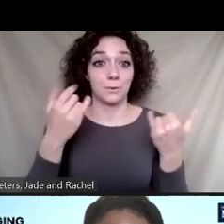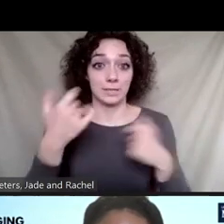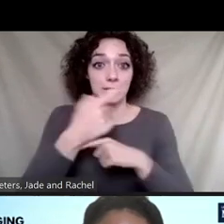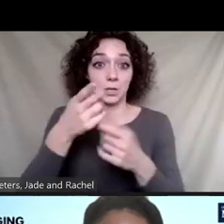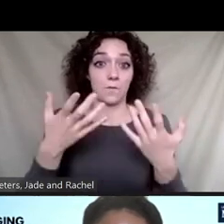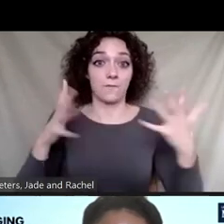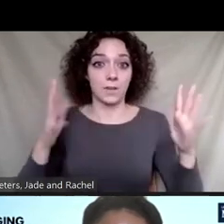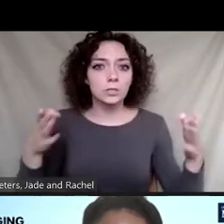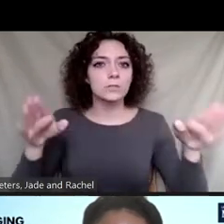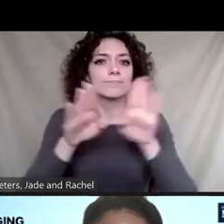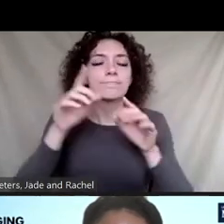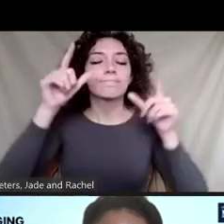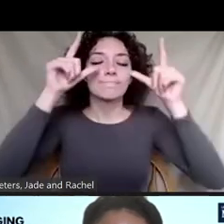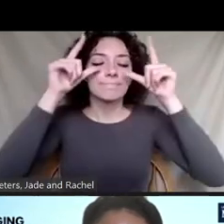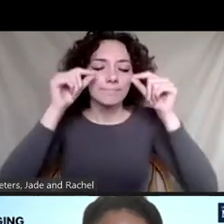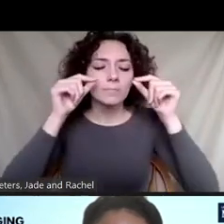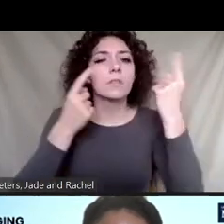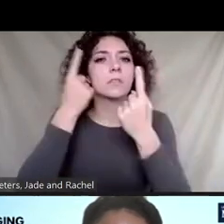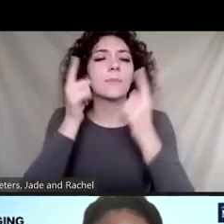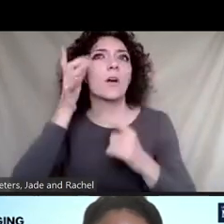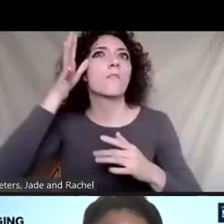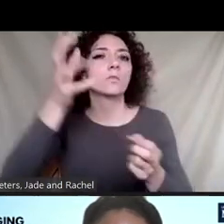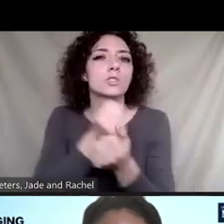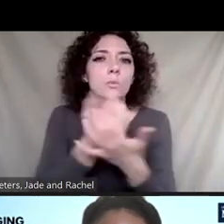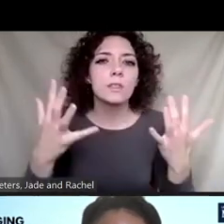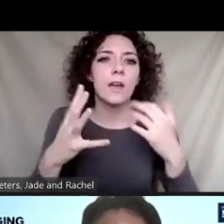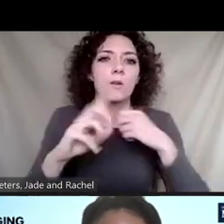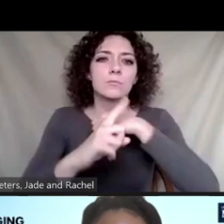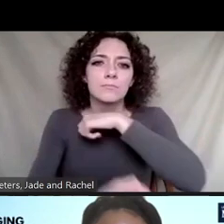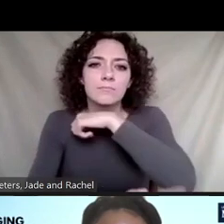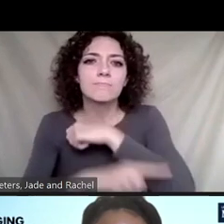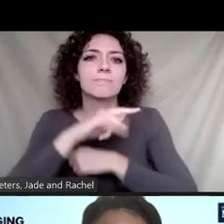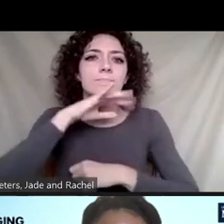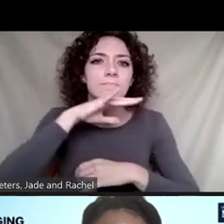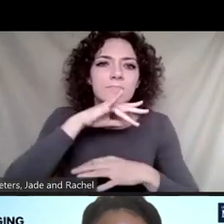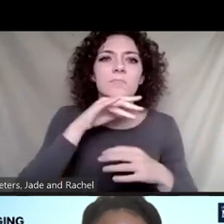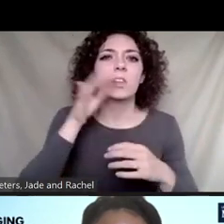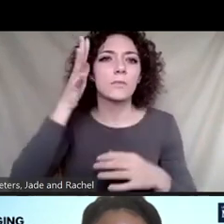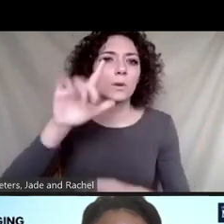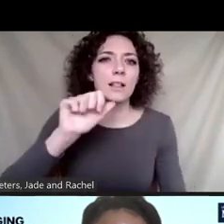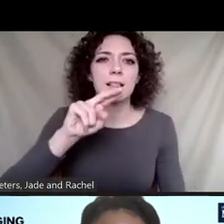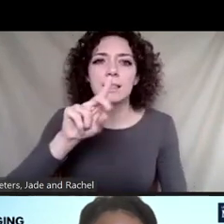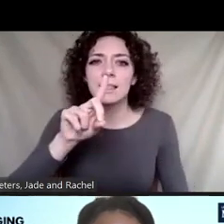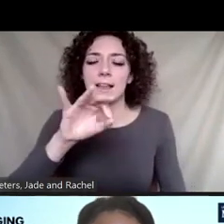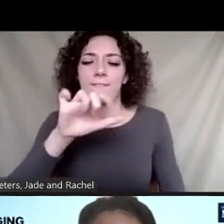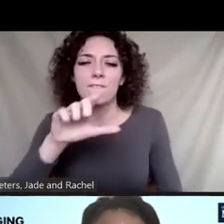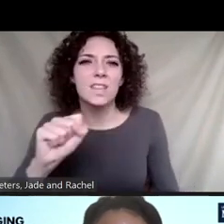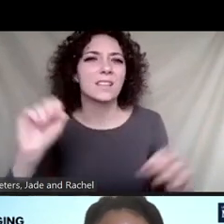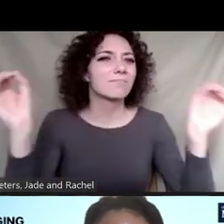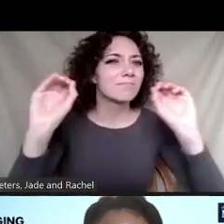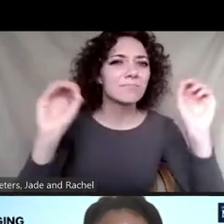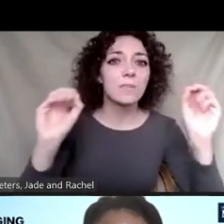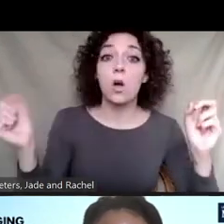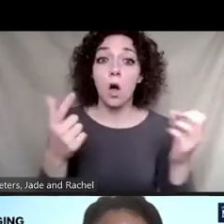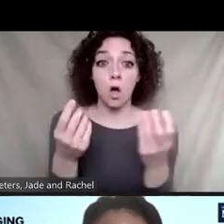future without pollution or waste. Imagine a world without landfills or litter or food waste, where all products and items are